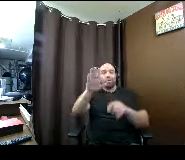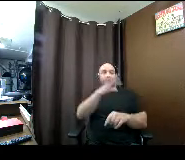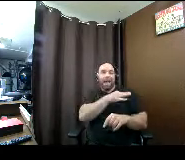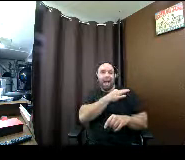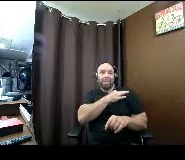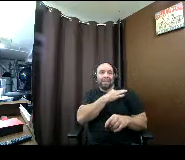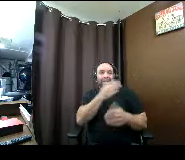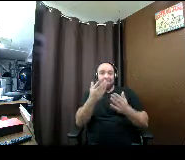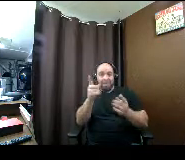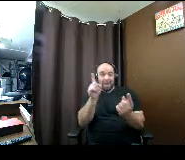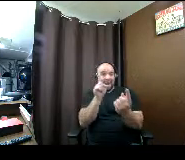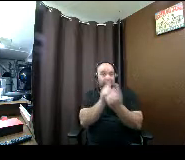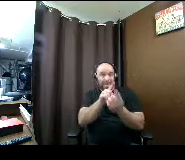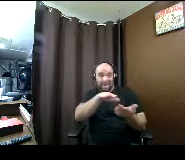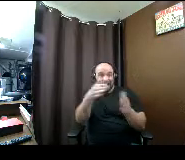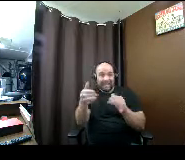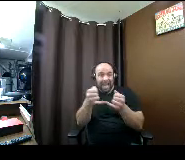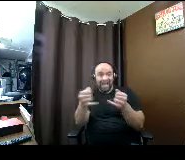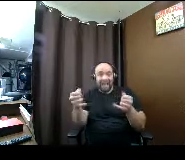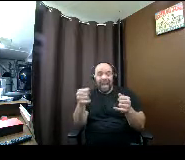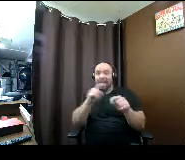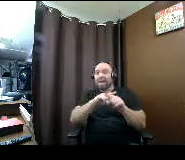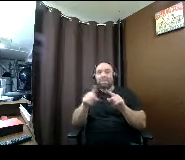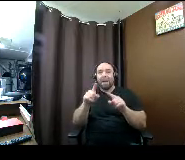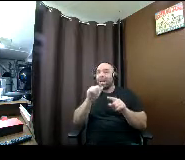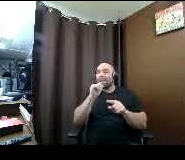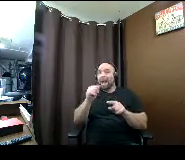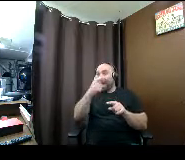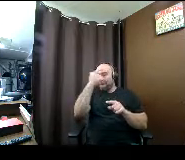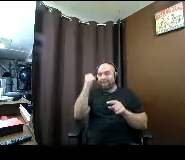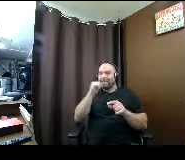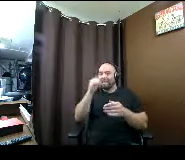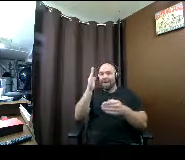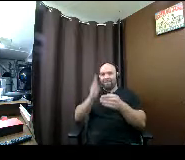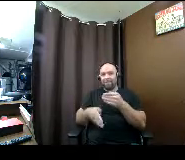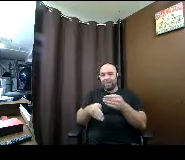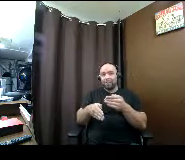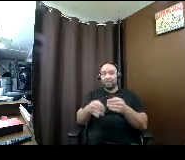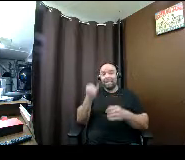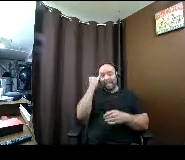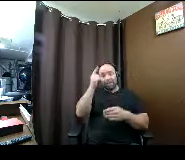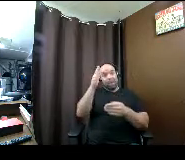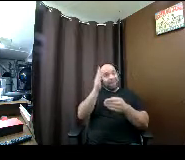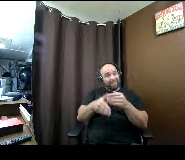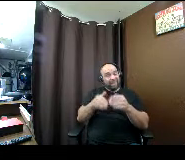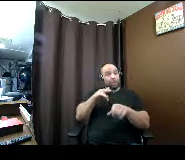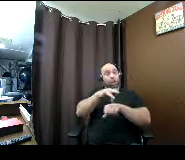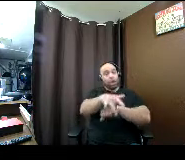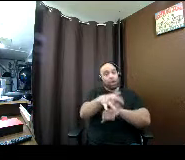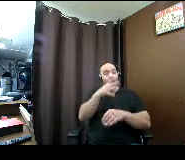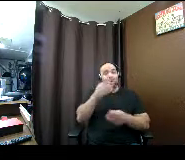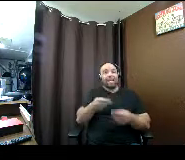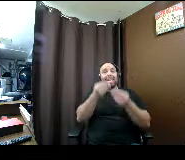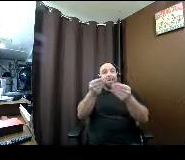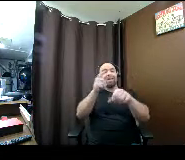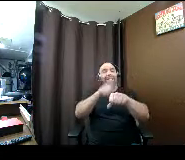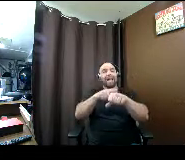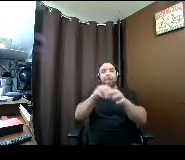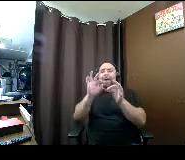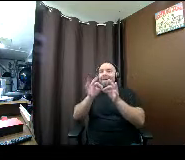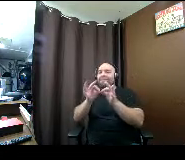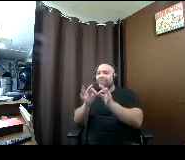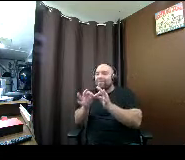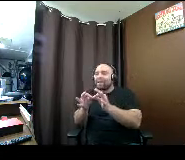think you've met a deadline but you haven't because it hasn't been completed if you finish early it gives you time to fix any errors and maximize